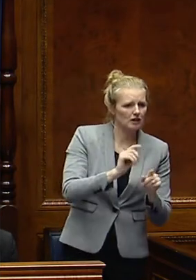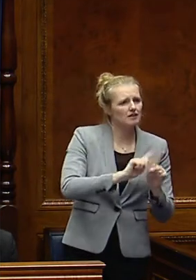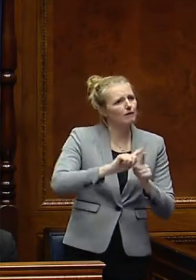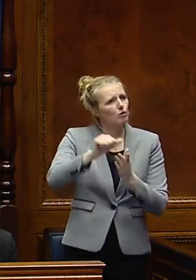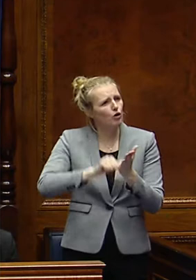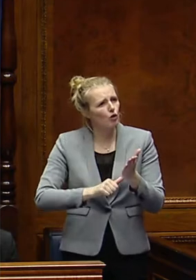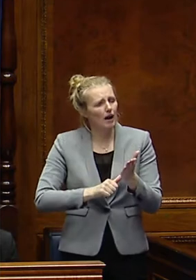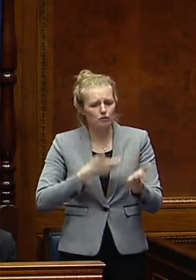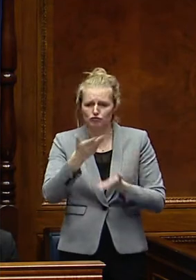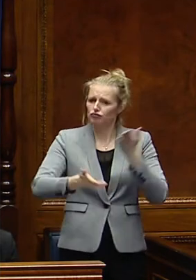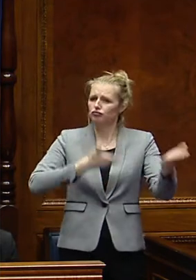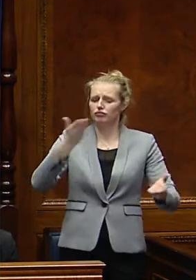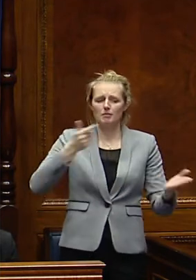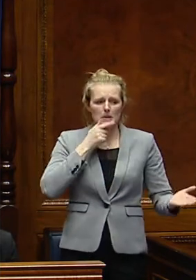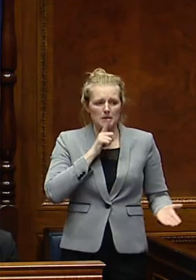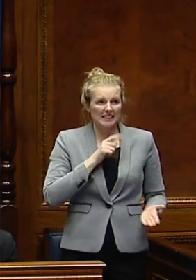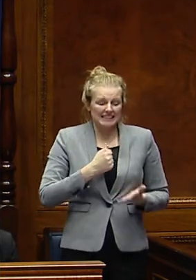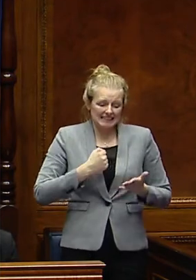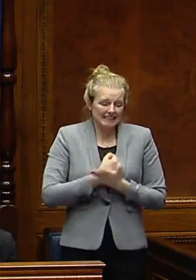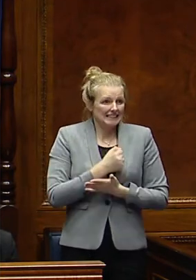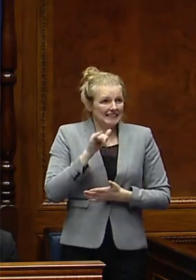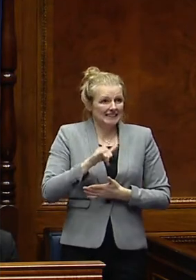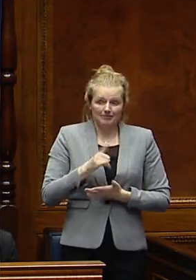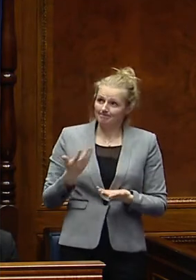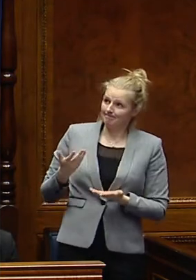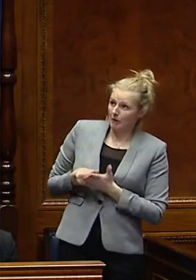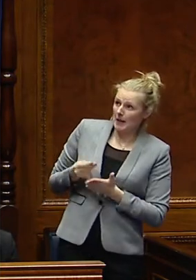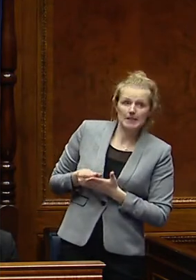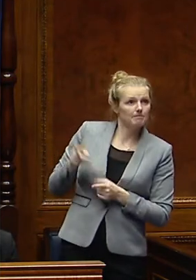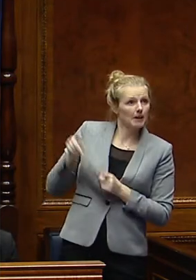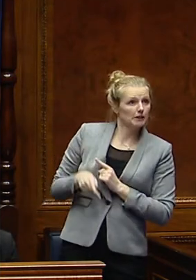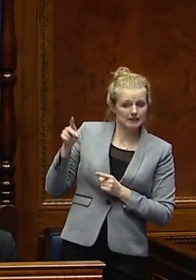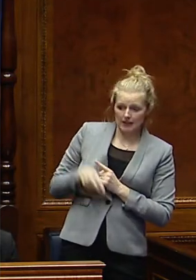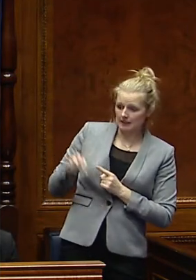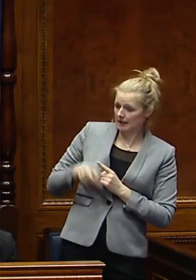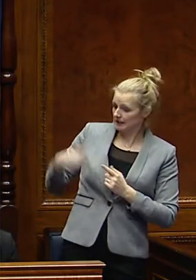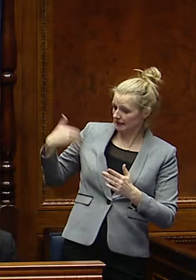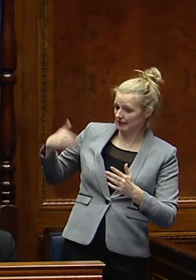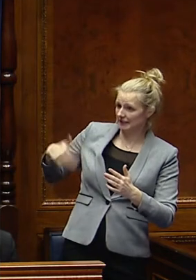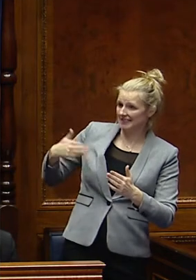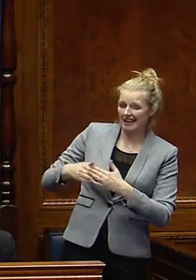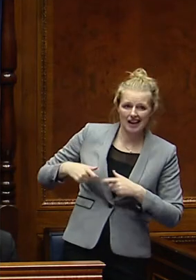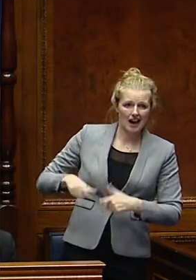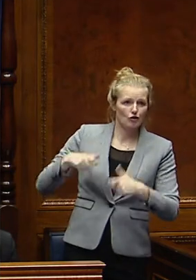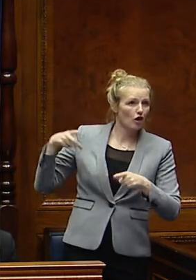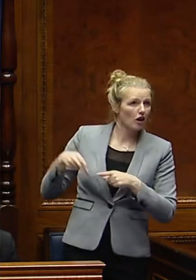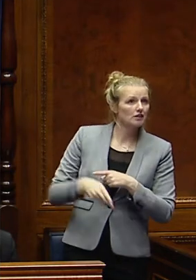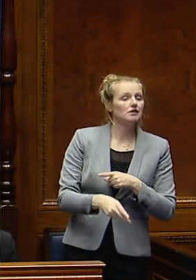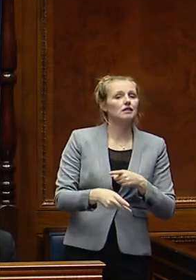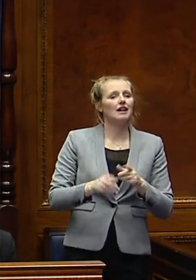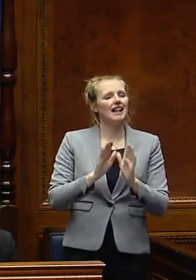programs. Unfortunately, due to continued budget cuts over previous years, not all libraries